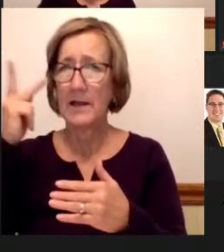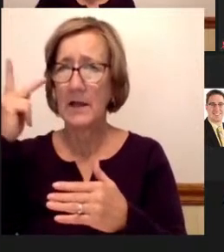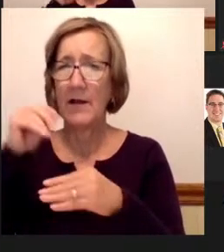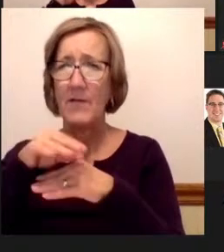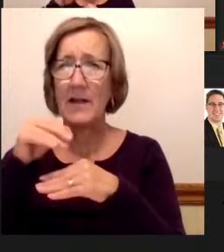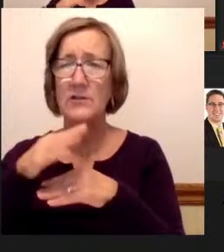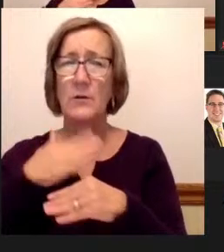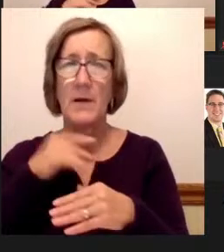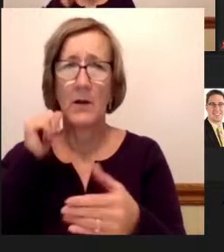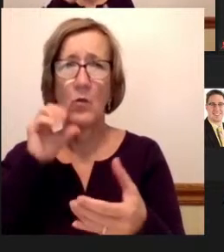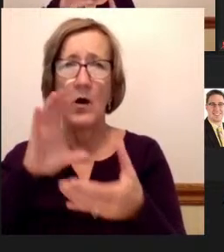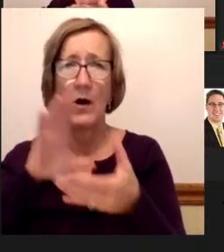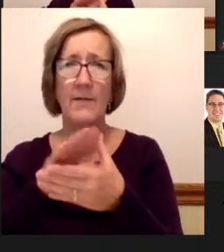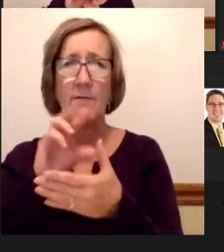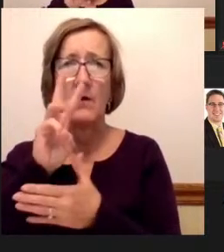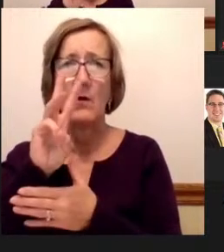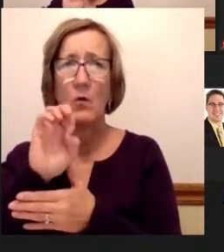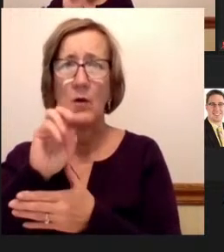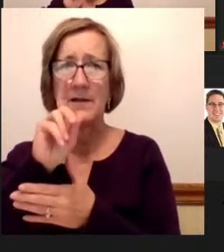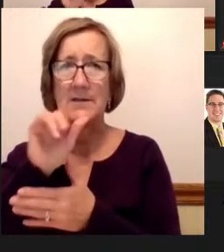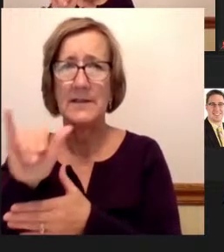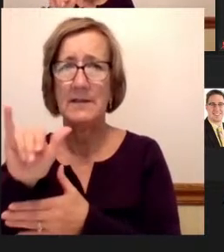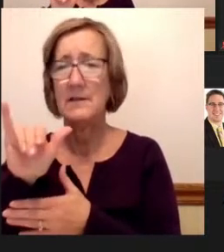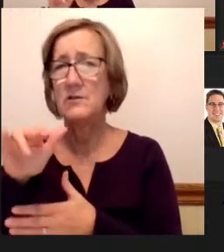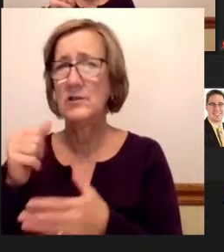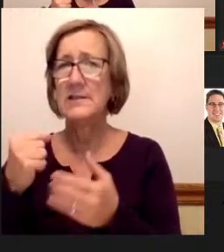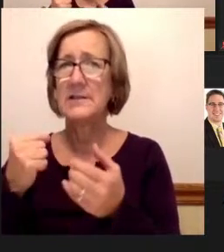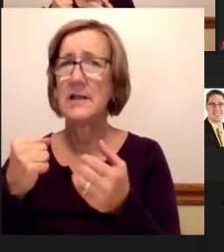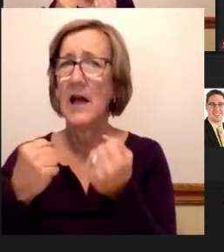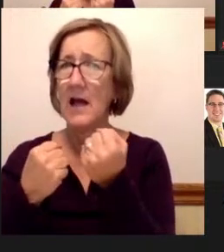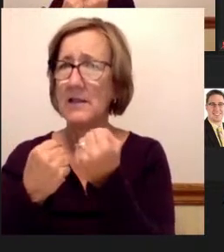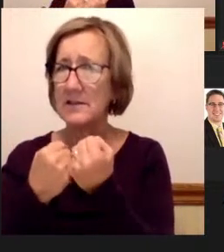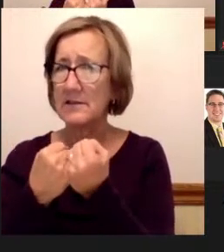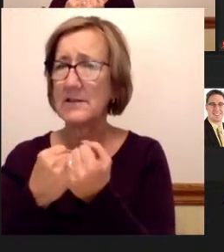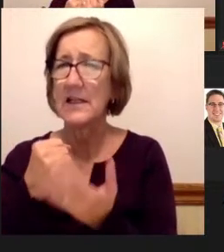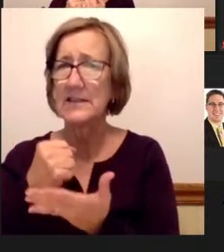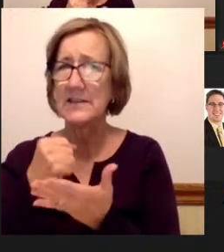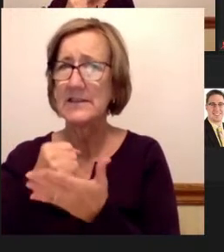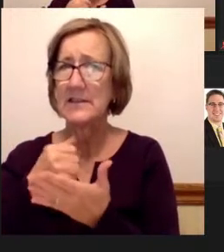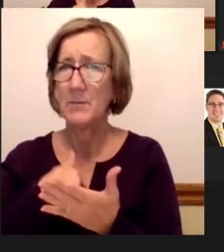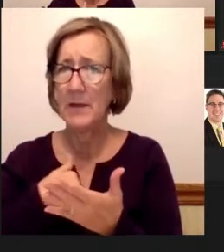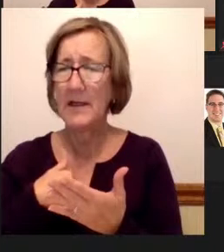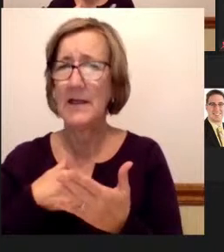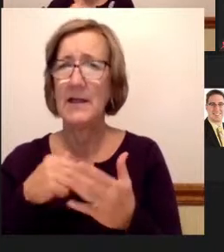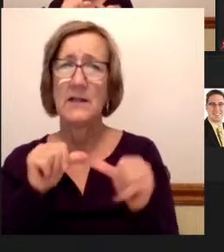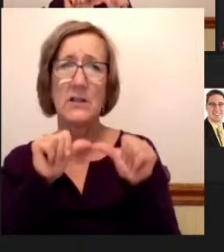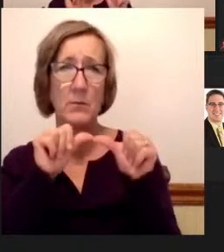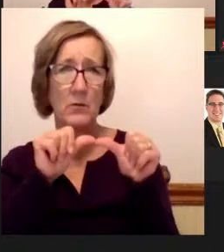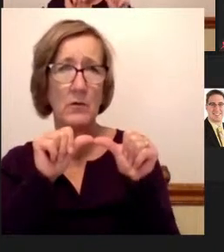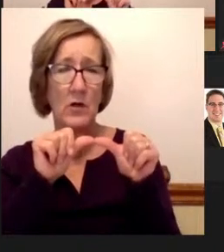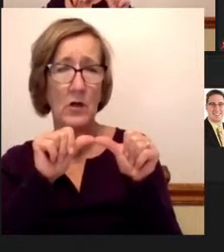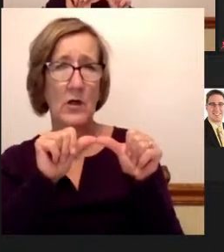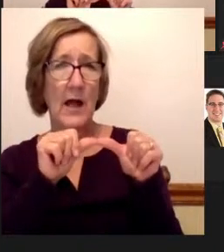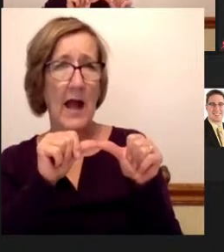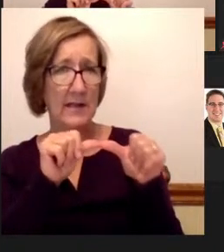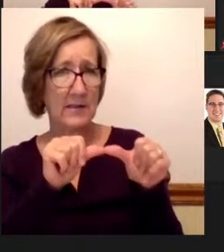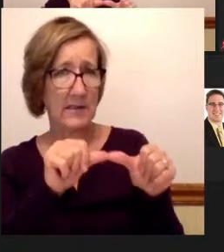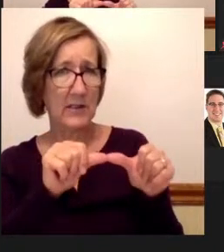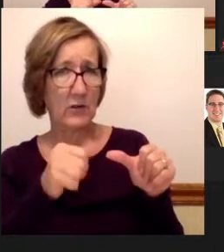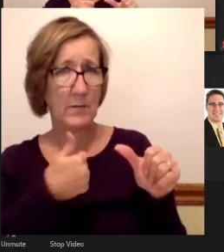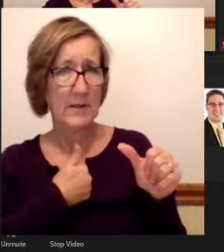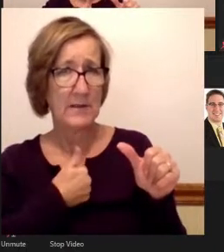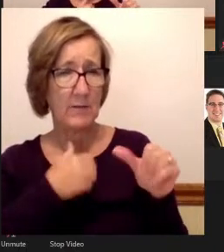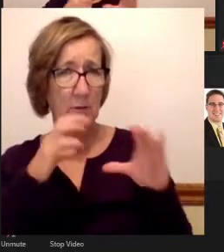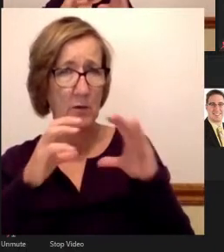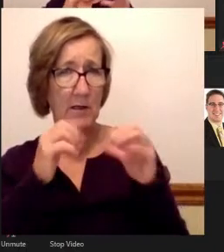and assistance and direction in that, but continuing to communicate with people and make them aware